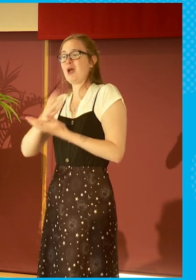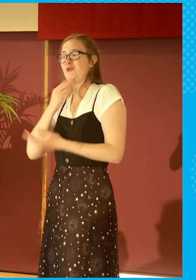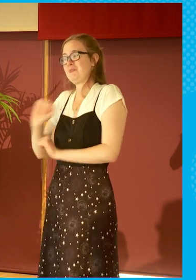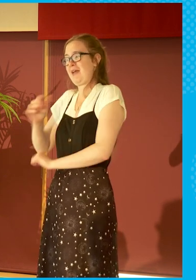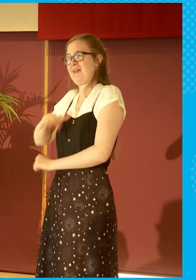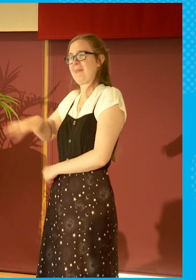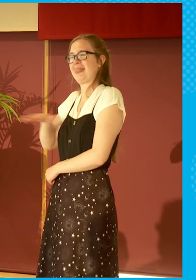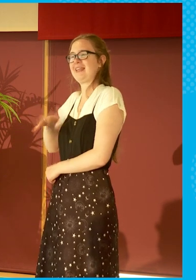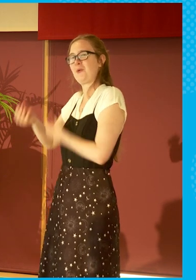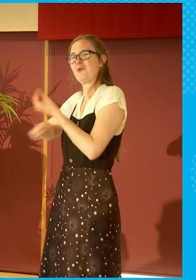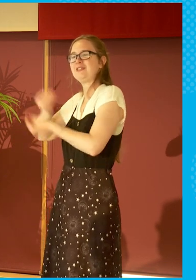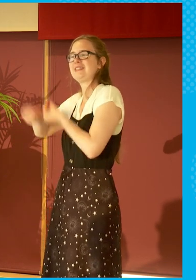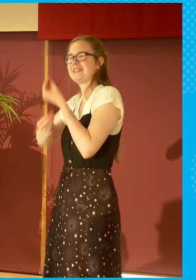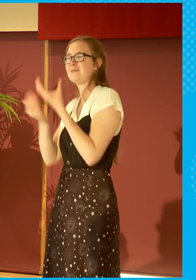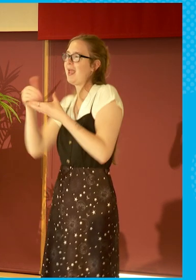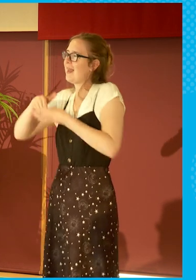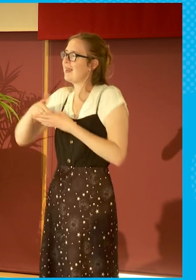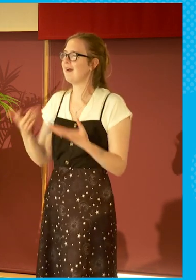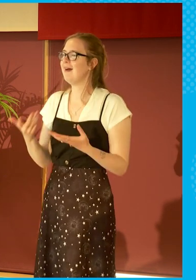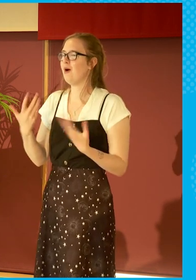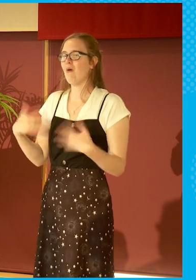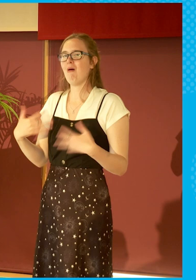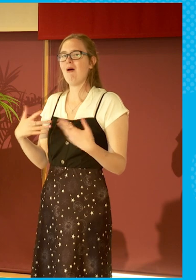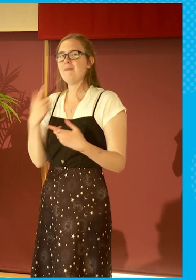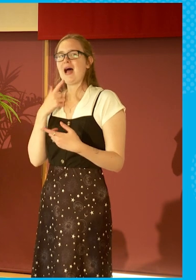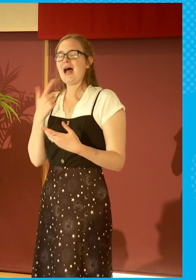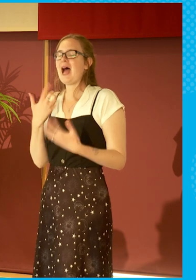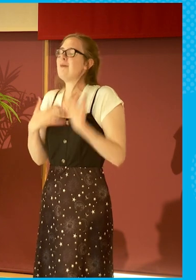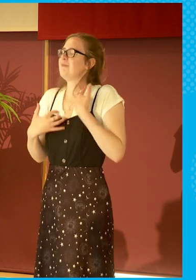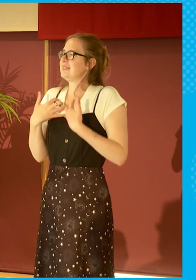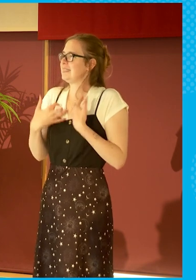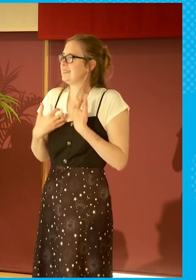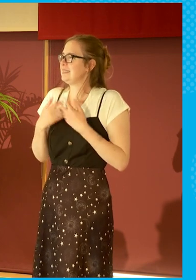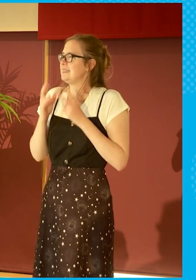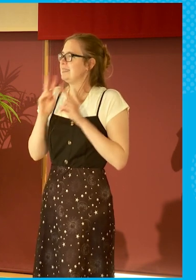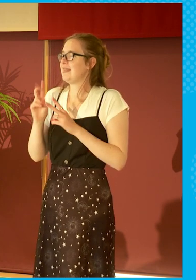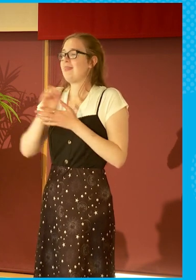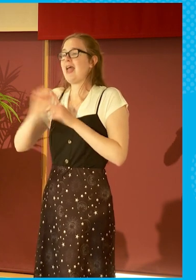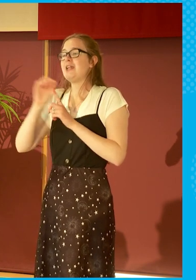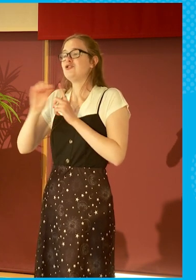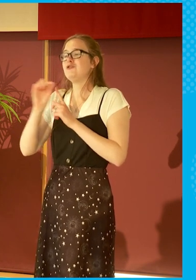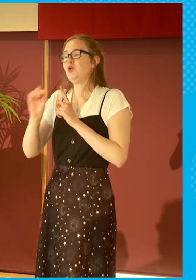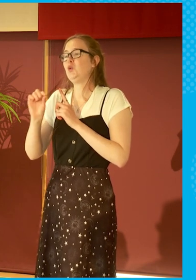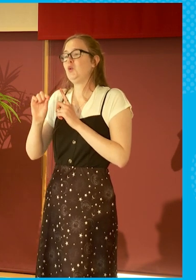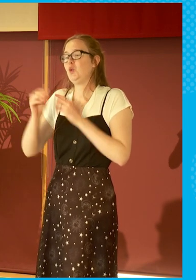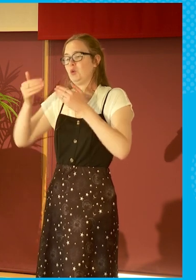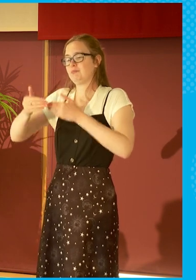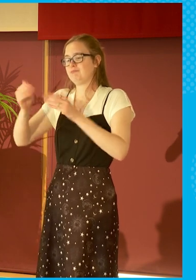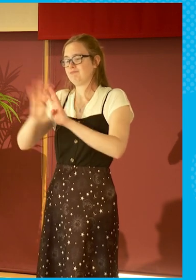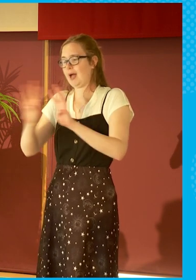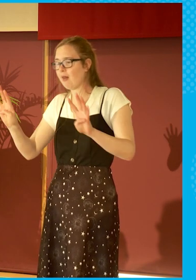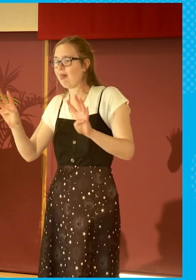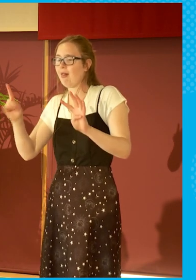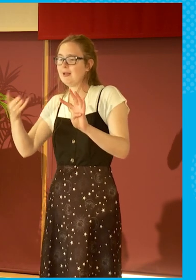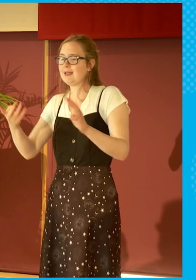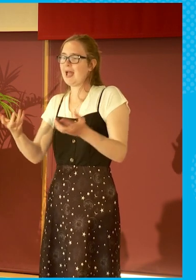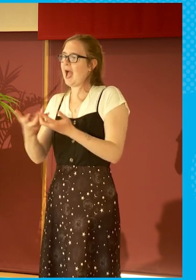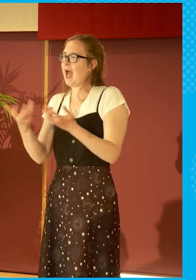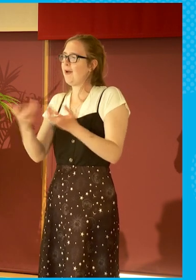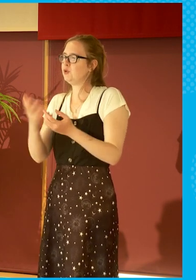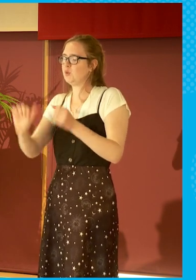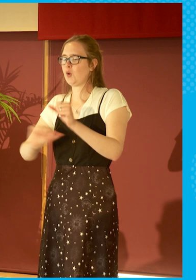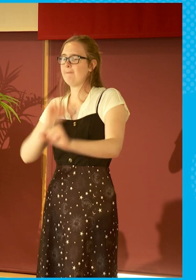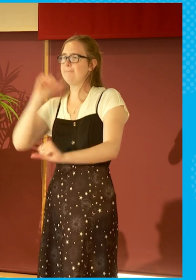But I am keen that we have at the interview stage and at a stage where we're bringing people in, how can we get beyond